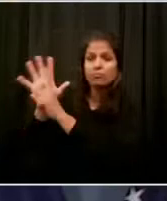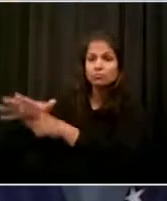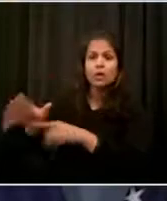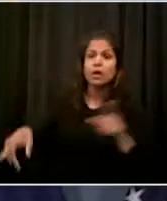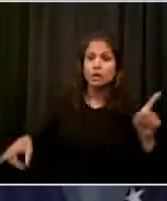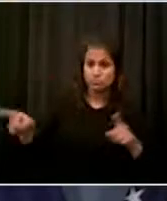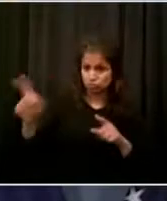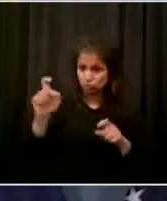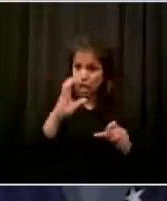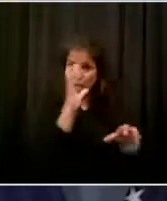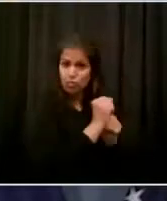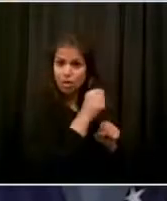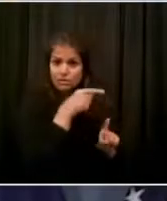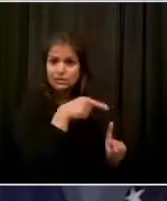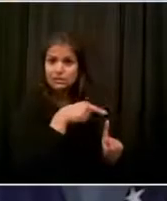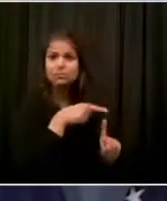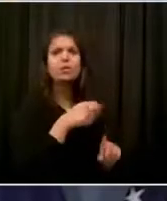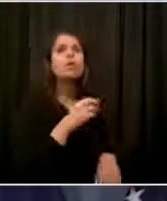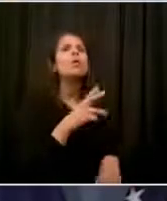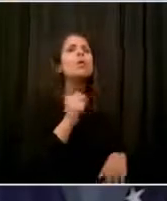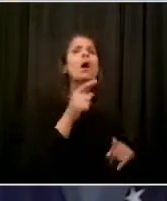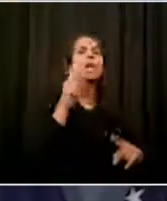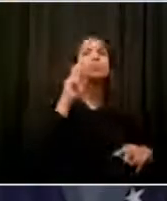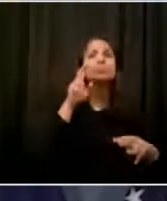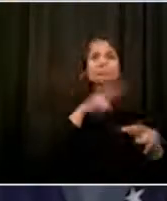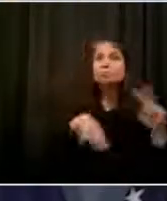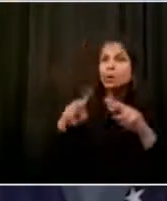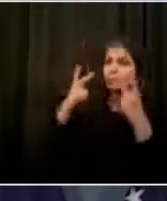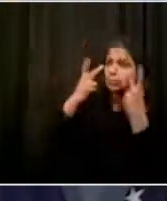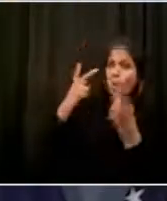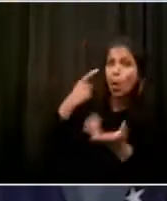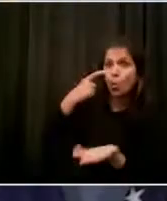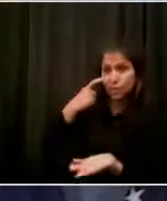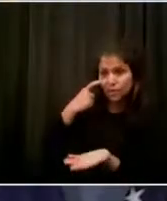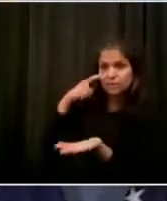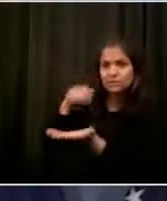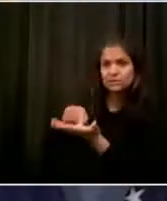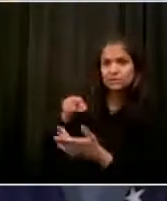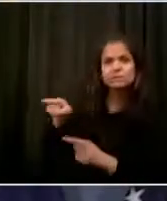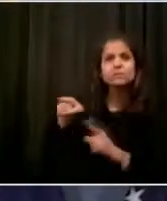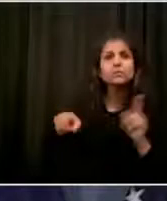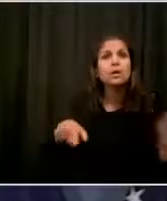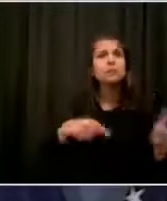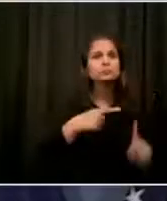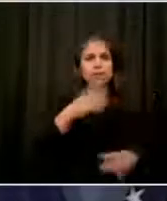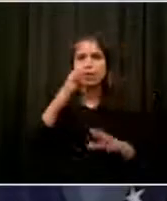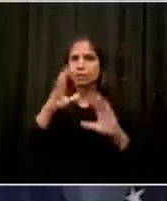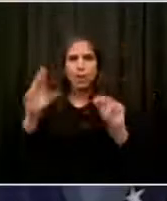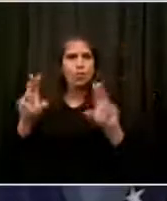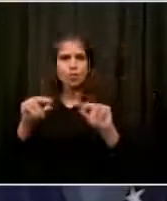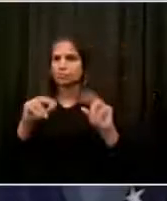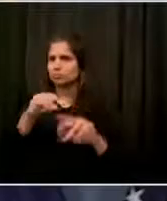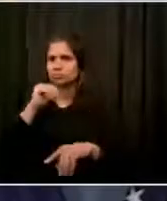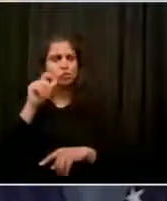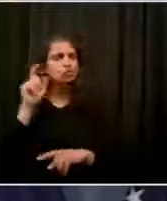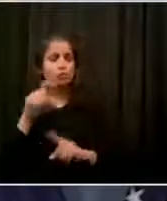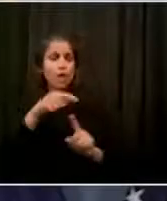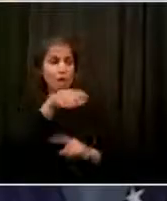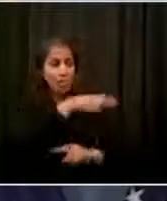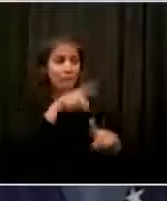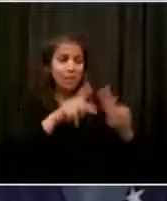are in any way violating those very essential rules of a free society that media and legal observers,